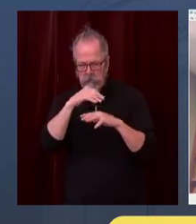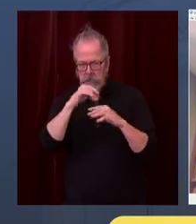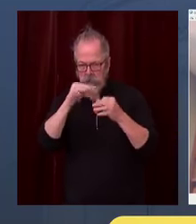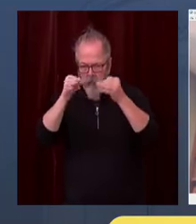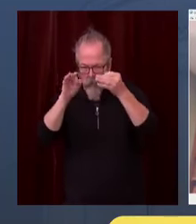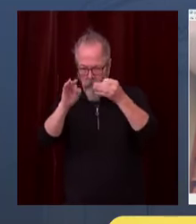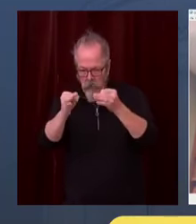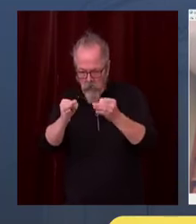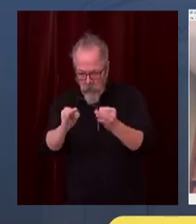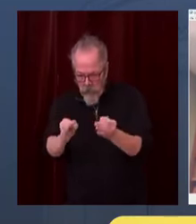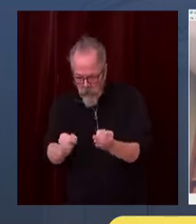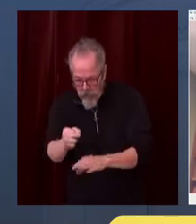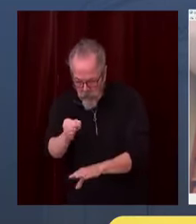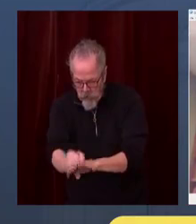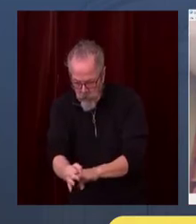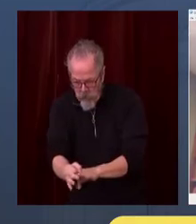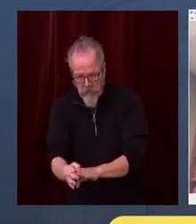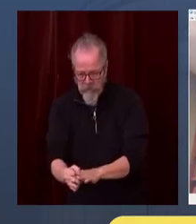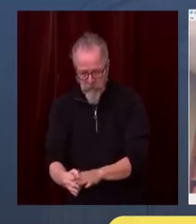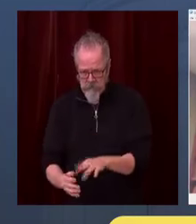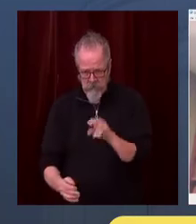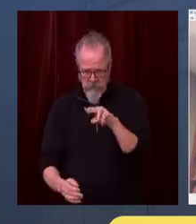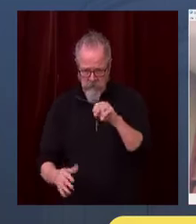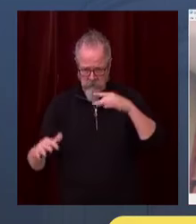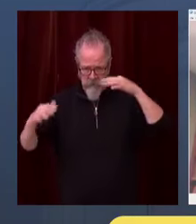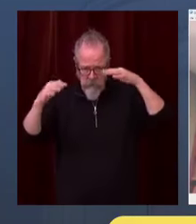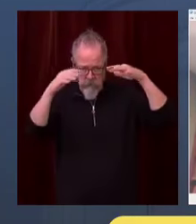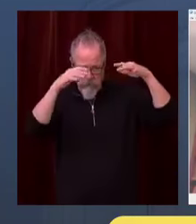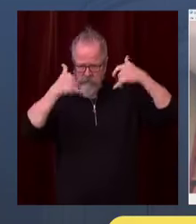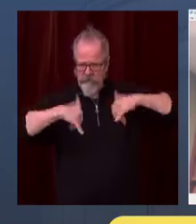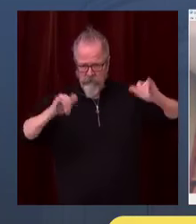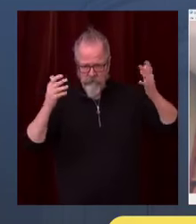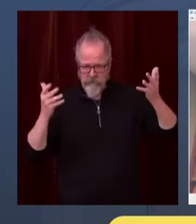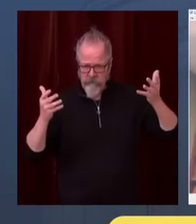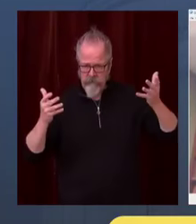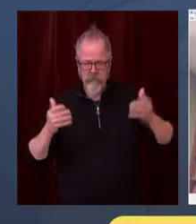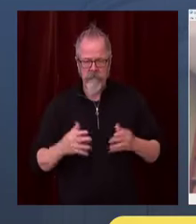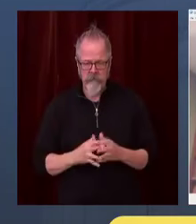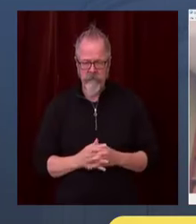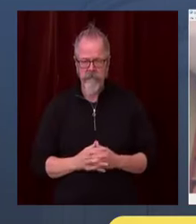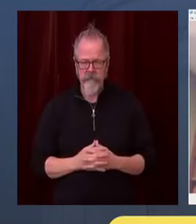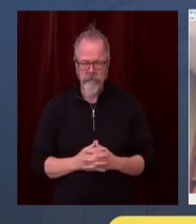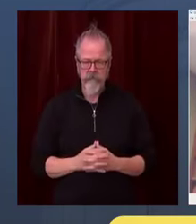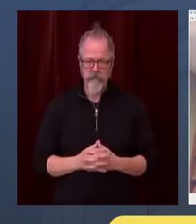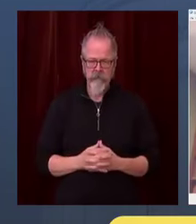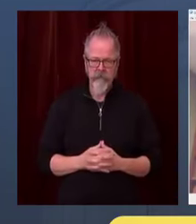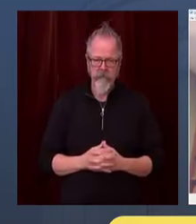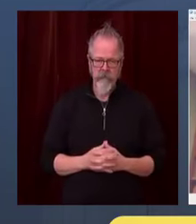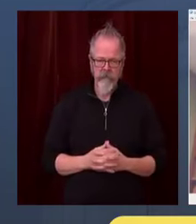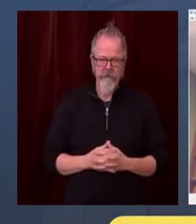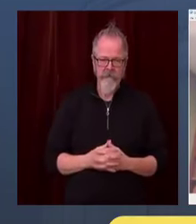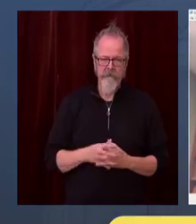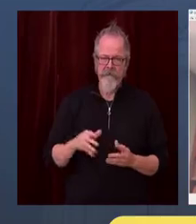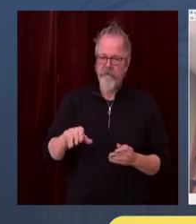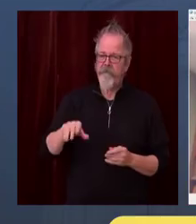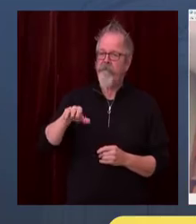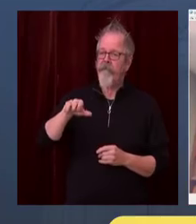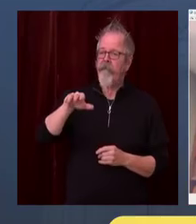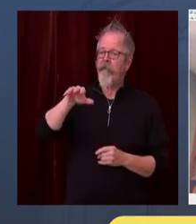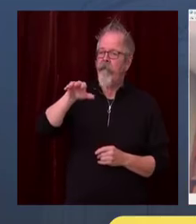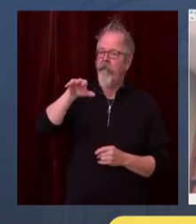country. If we act now, we can be successful. And with that, I'll turn it back over to you, Governor.